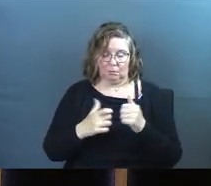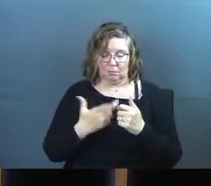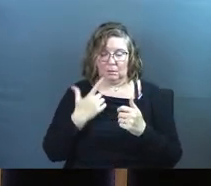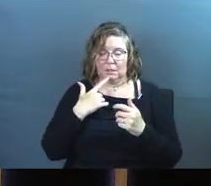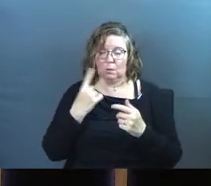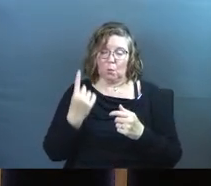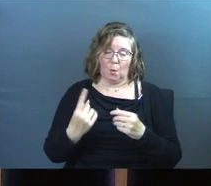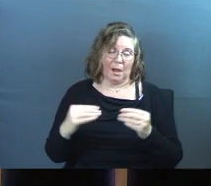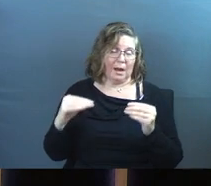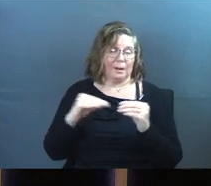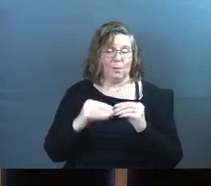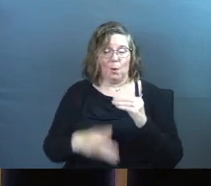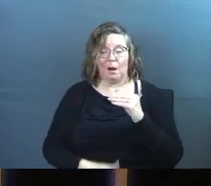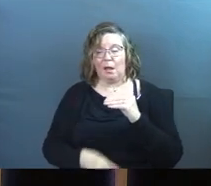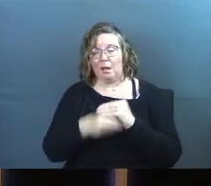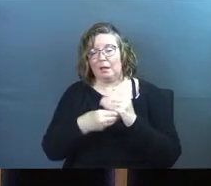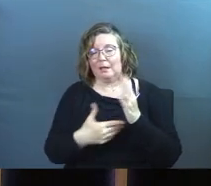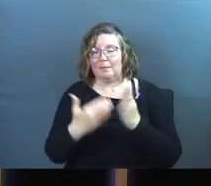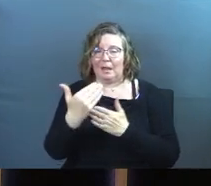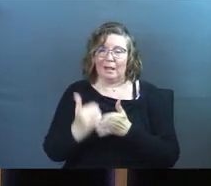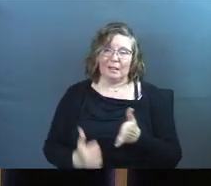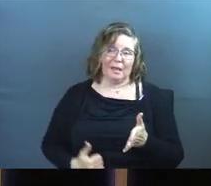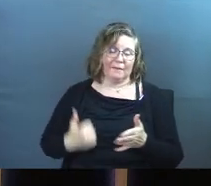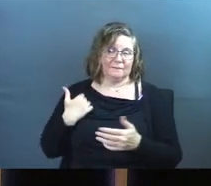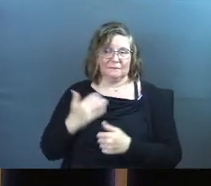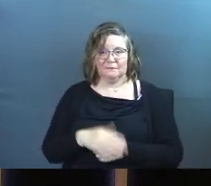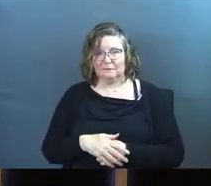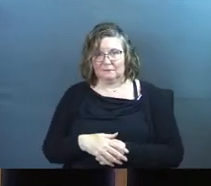God is just one more extra thing in my life.